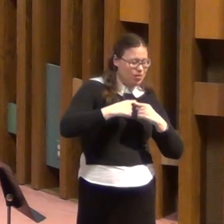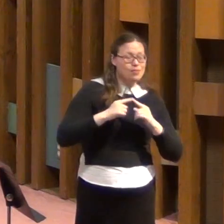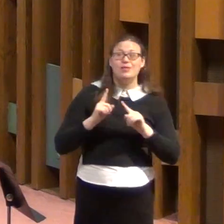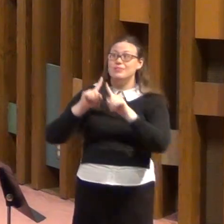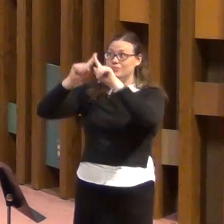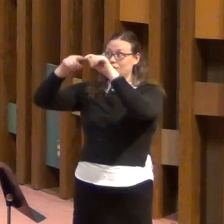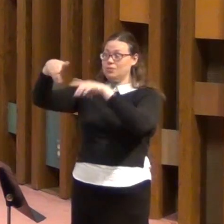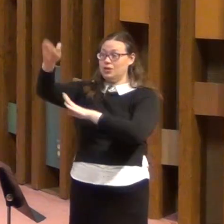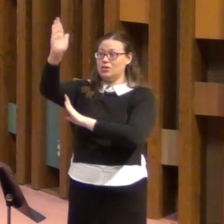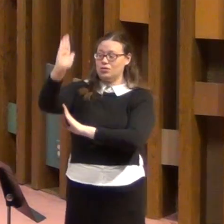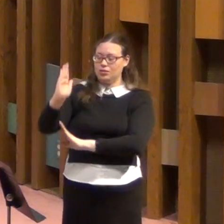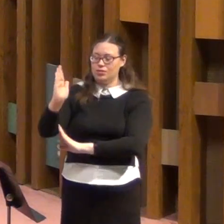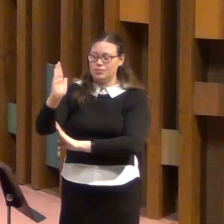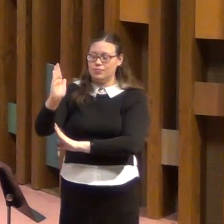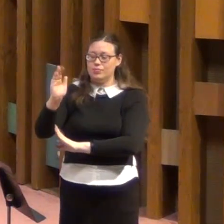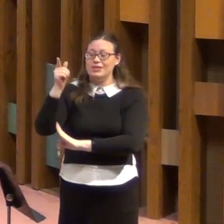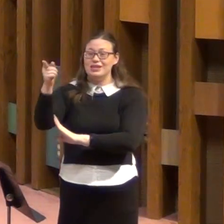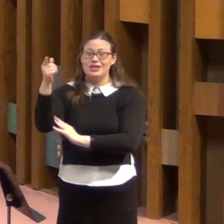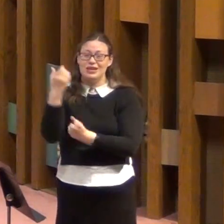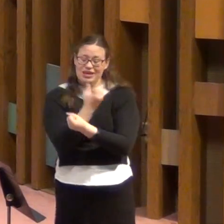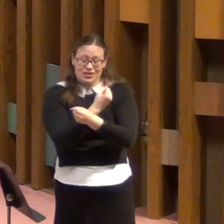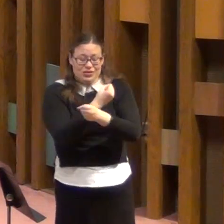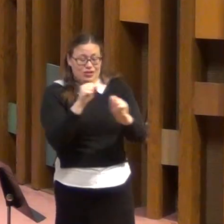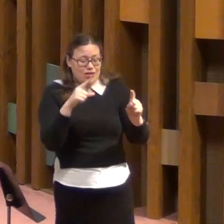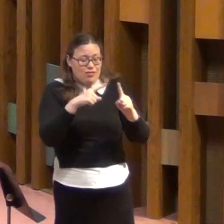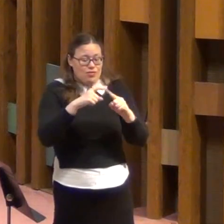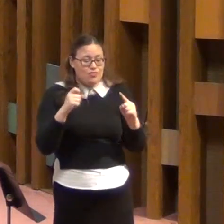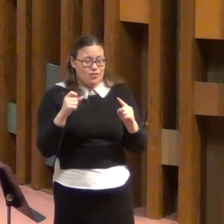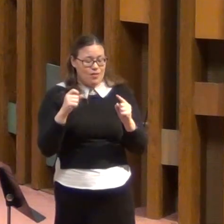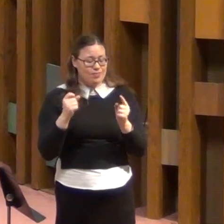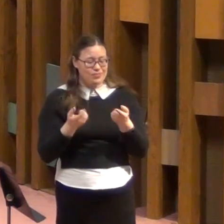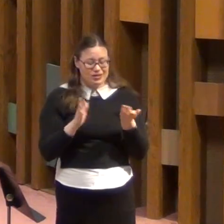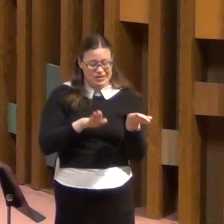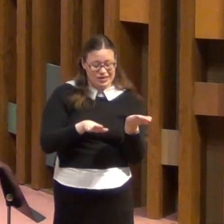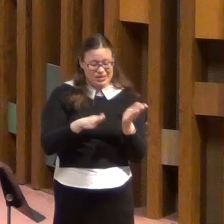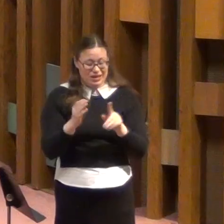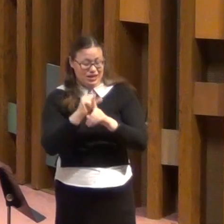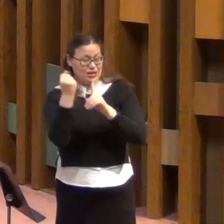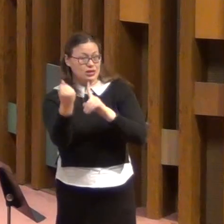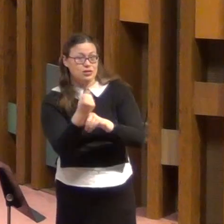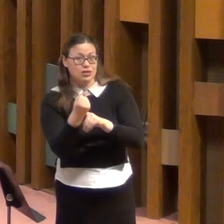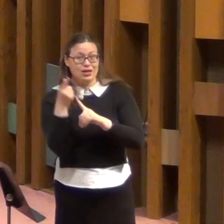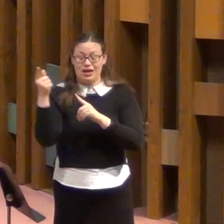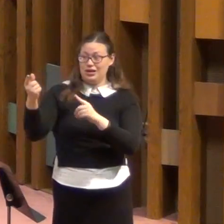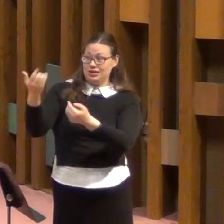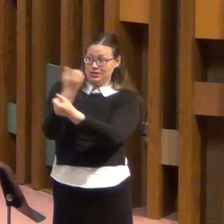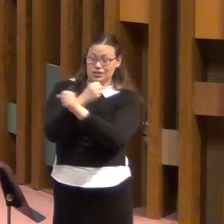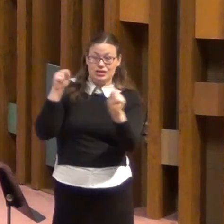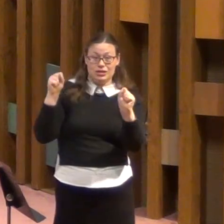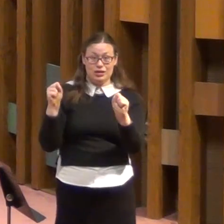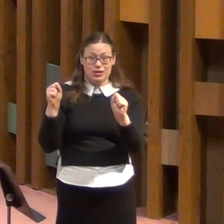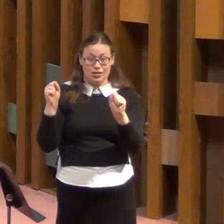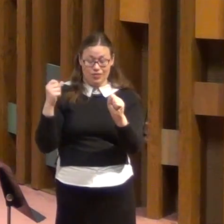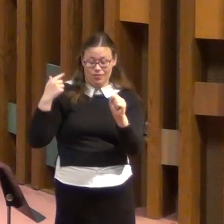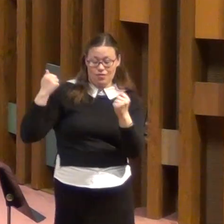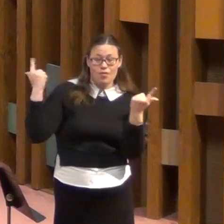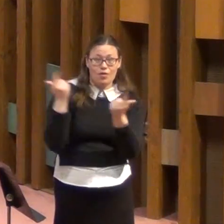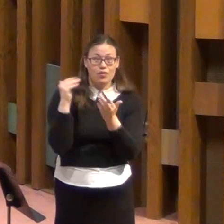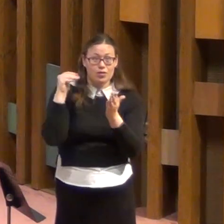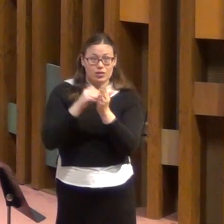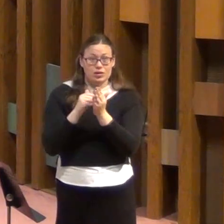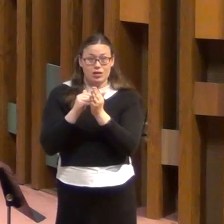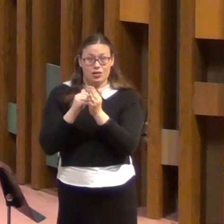He has delivered us from such deadly peril, and He will deliver us again. On Him